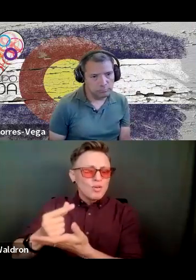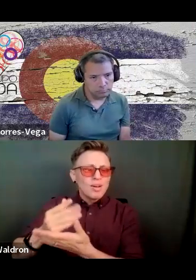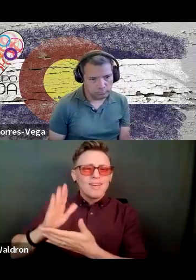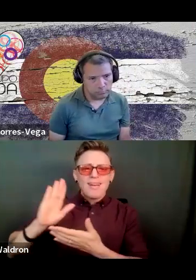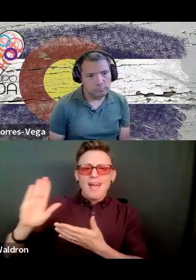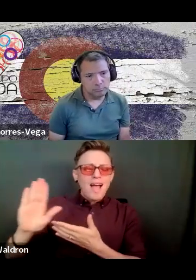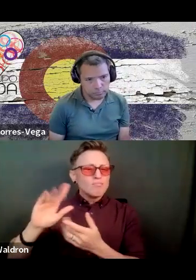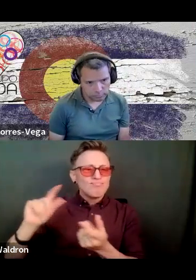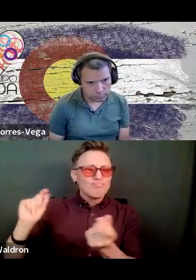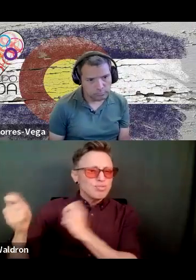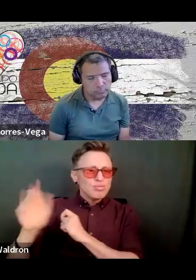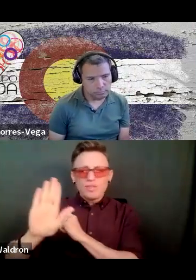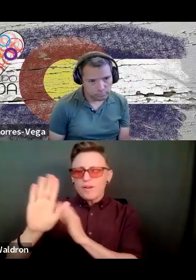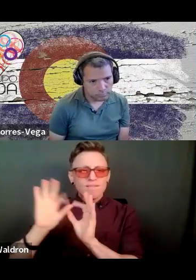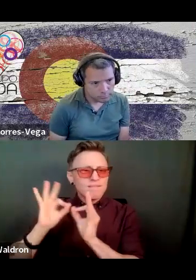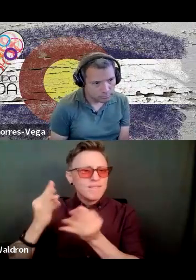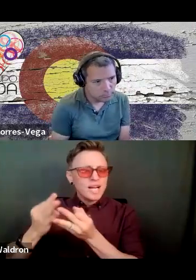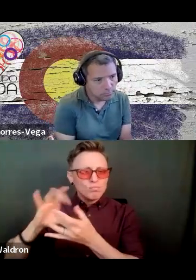families. Thank you.